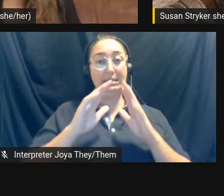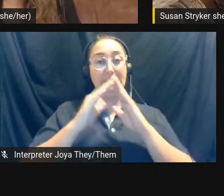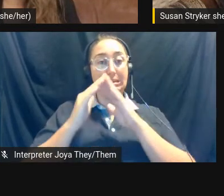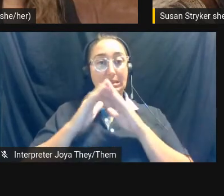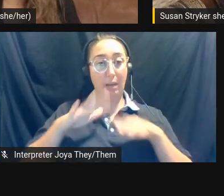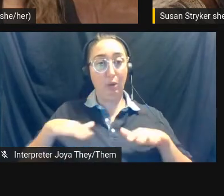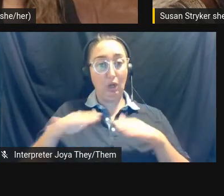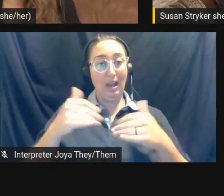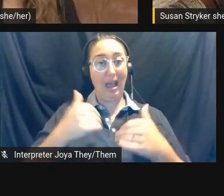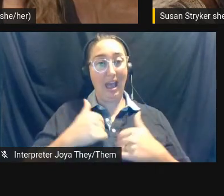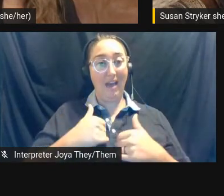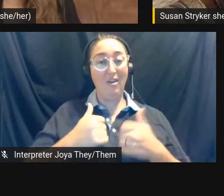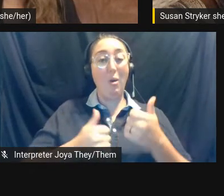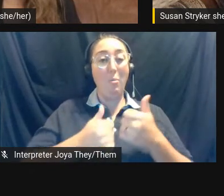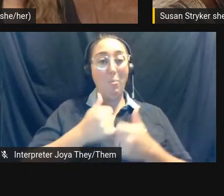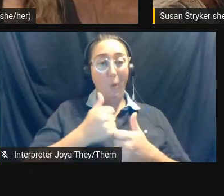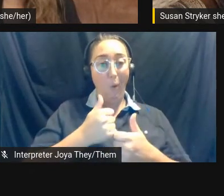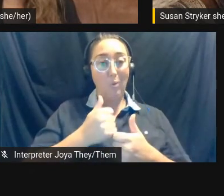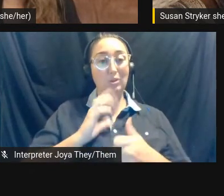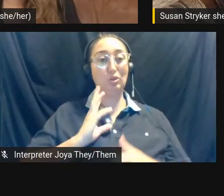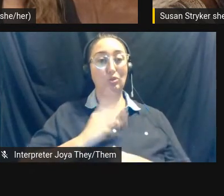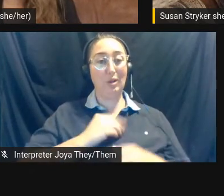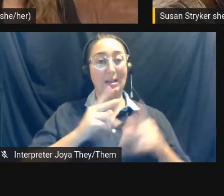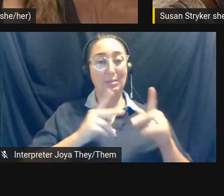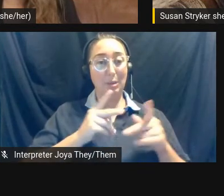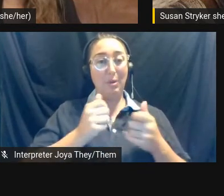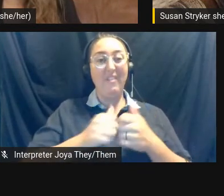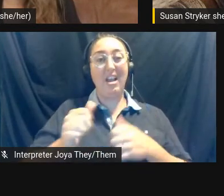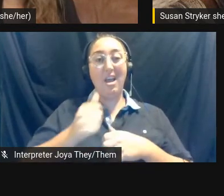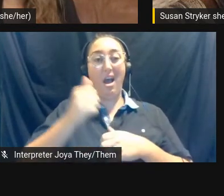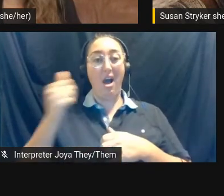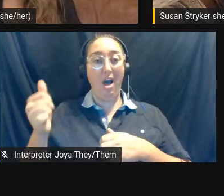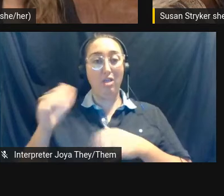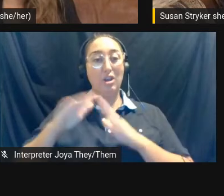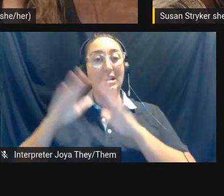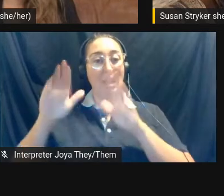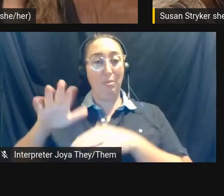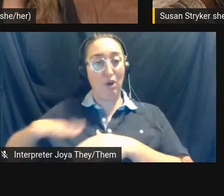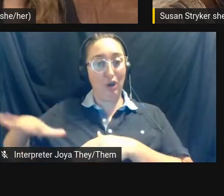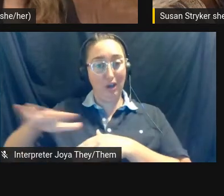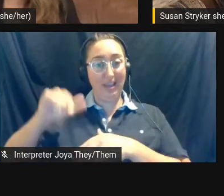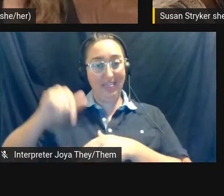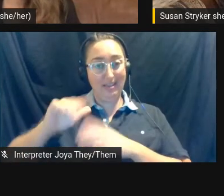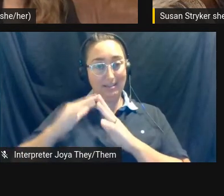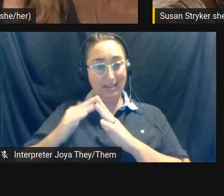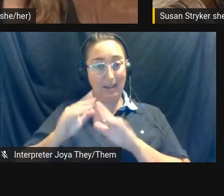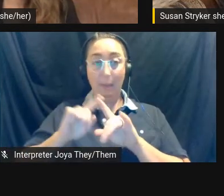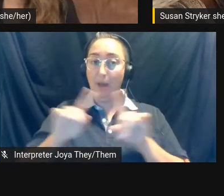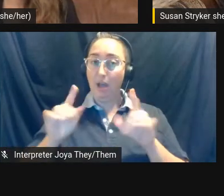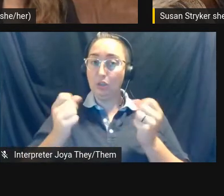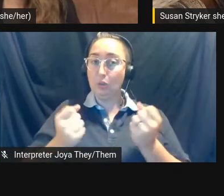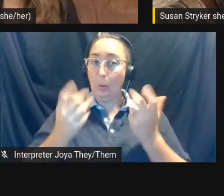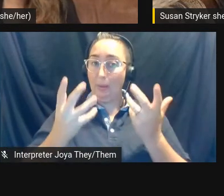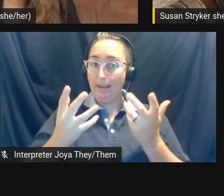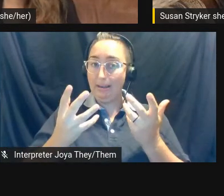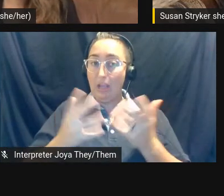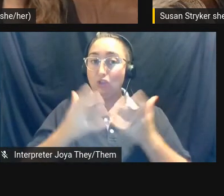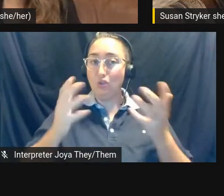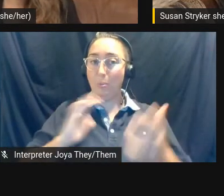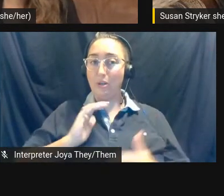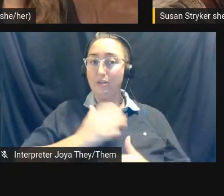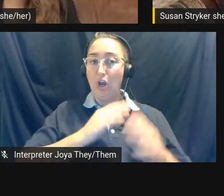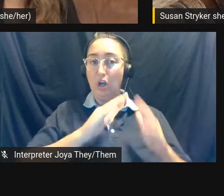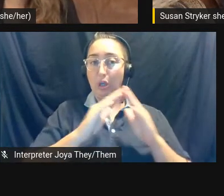densest population of transgender people of any other neighborhood in the city. And yet so many and so much of our community